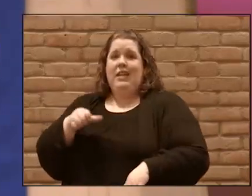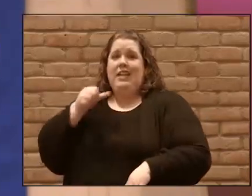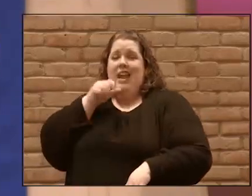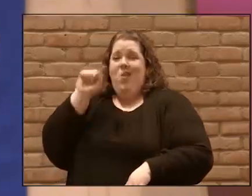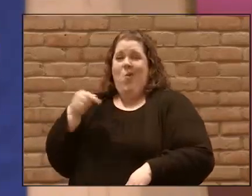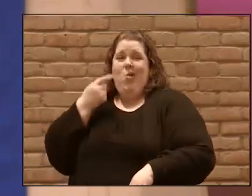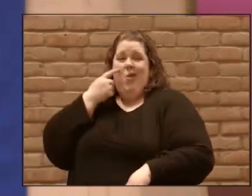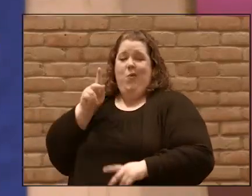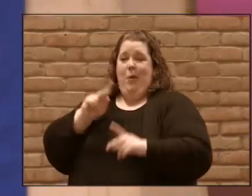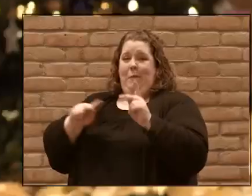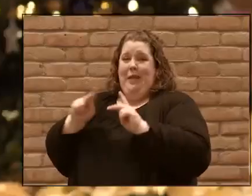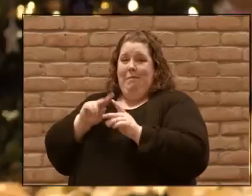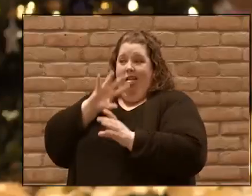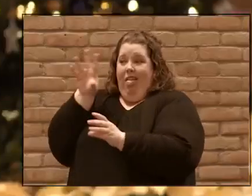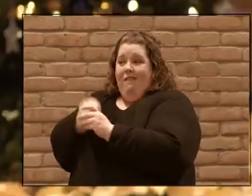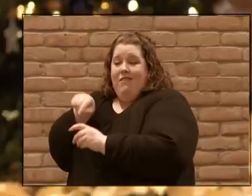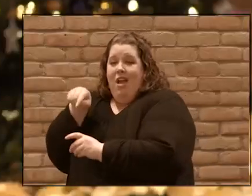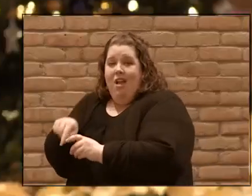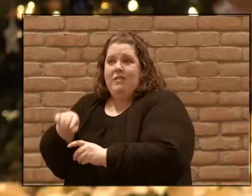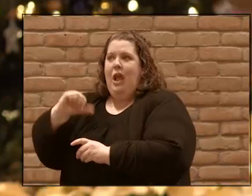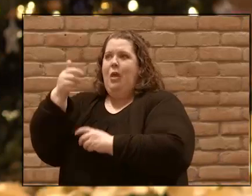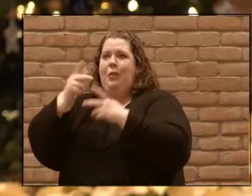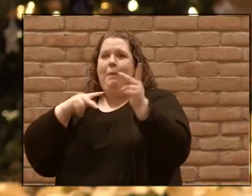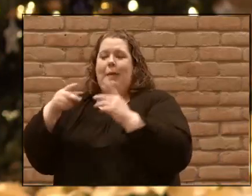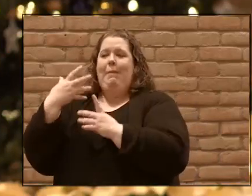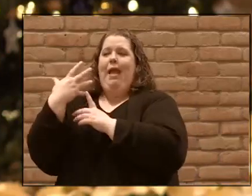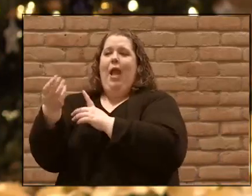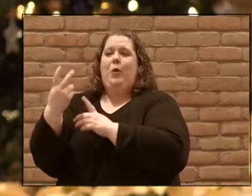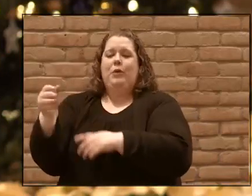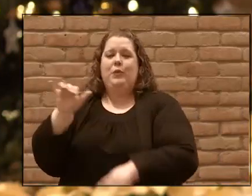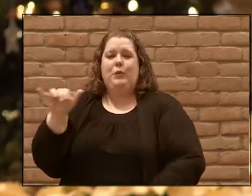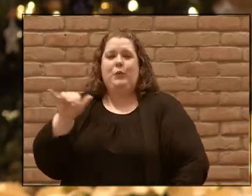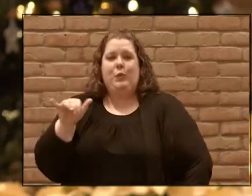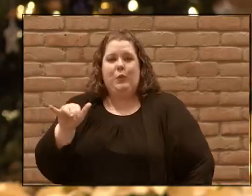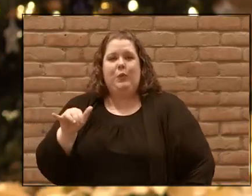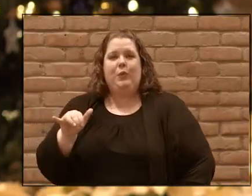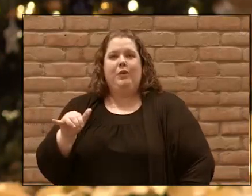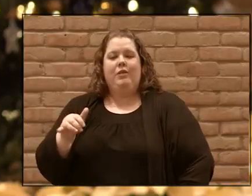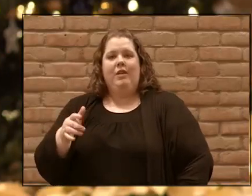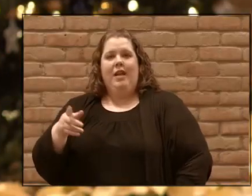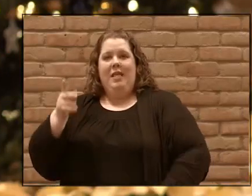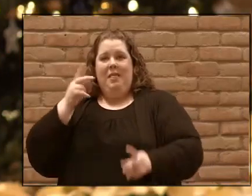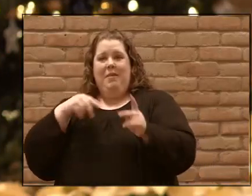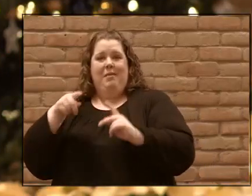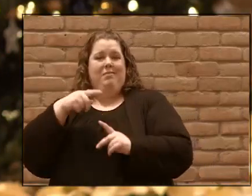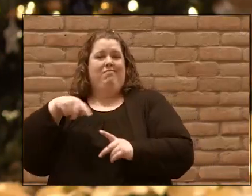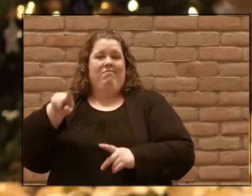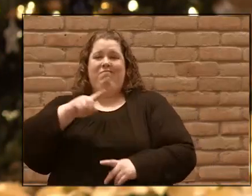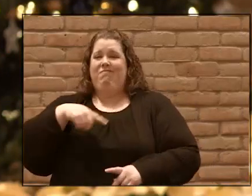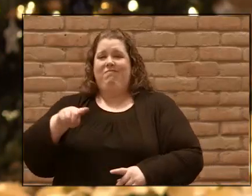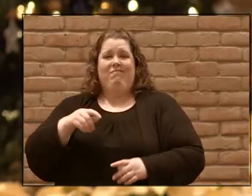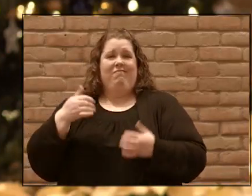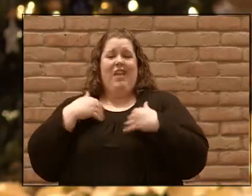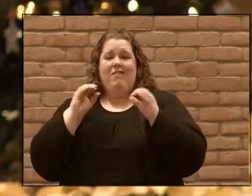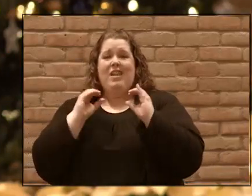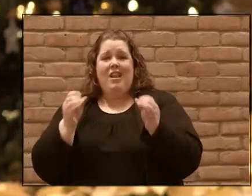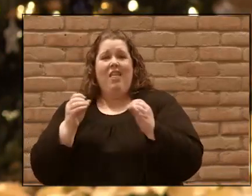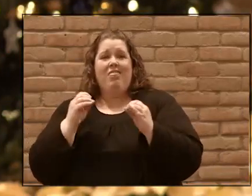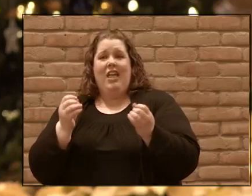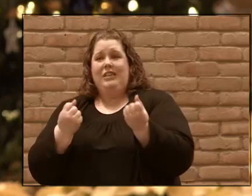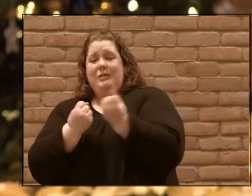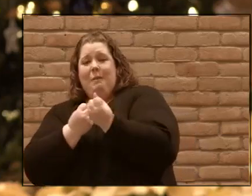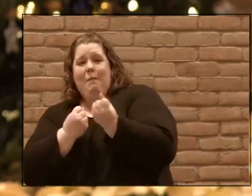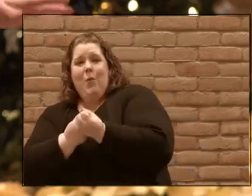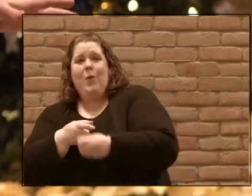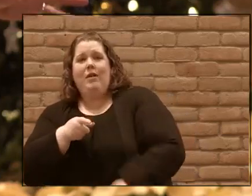in their community. And they saw this group of people bring dignity to folks who had no dignity before. To women.